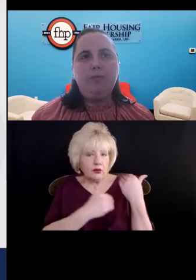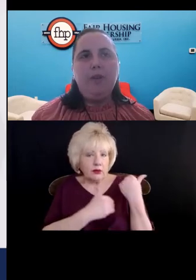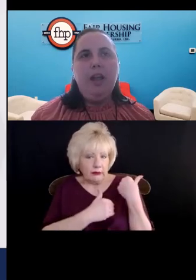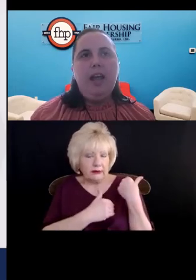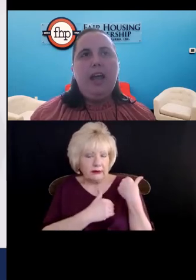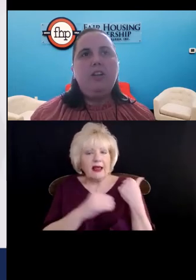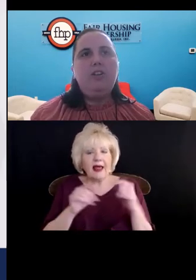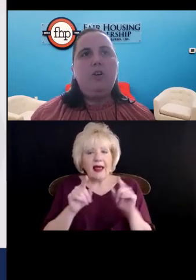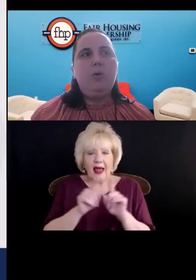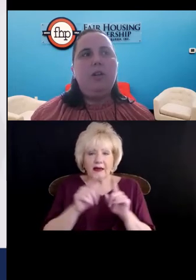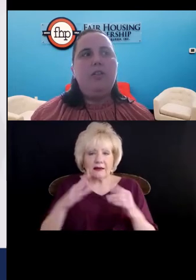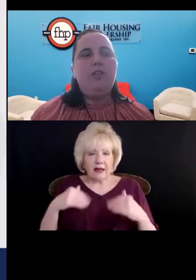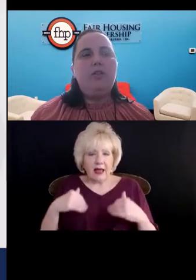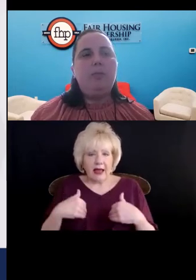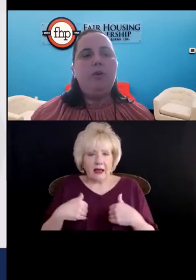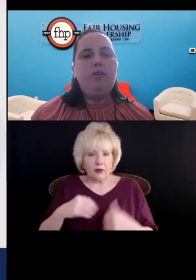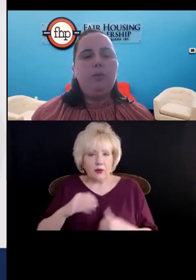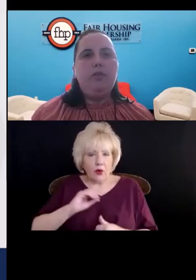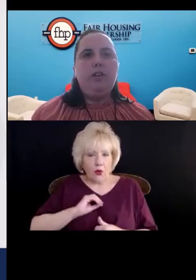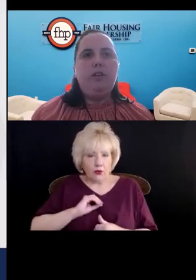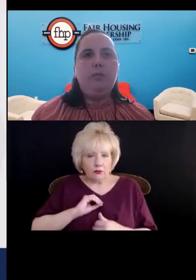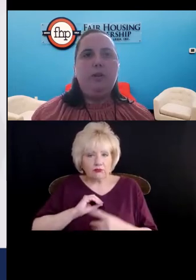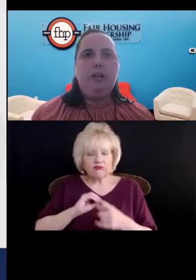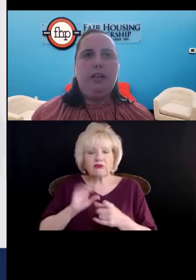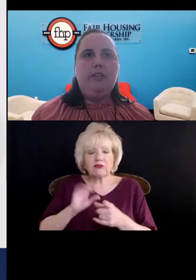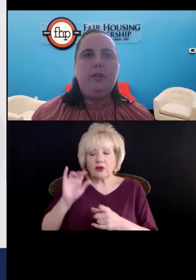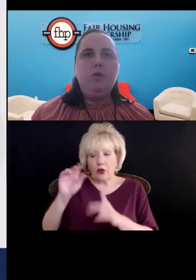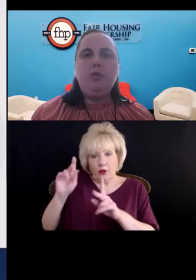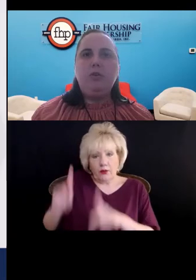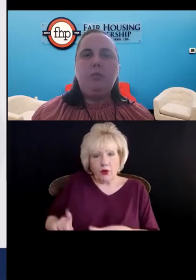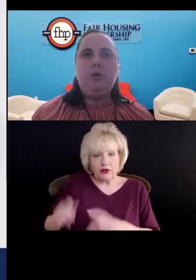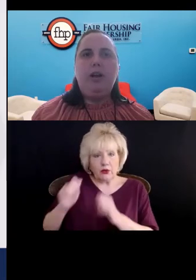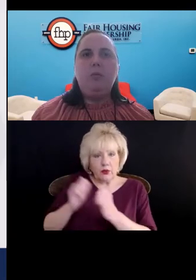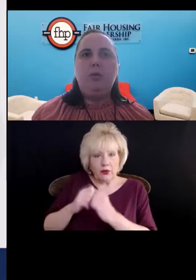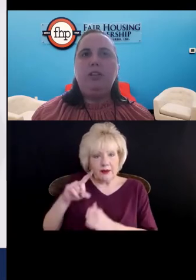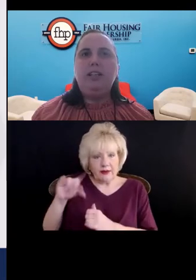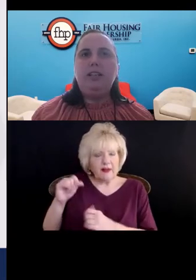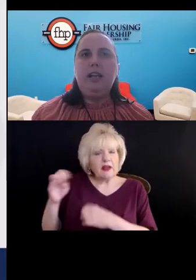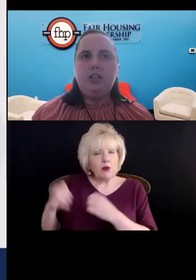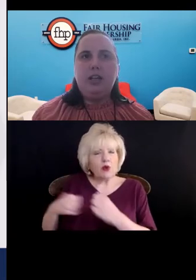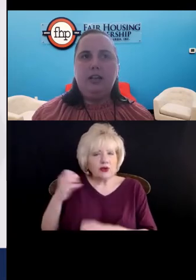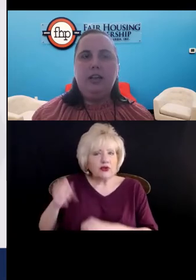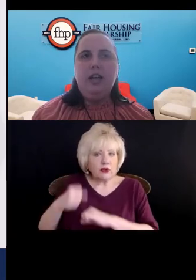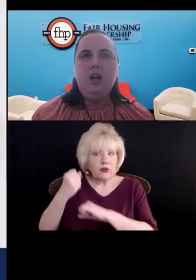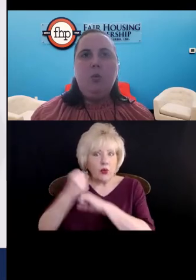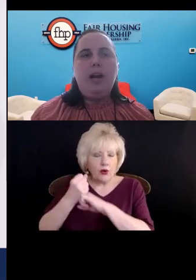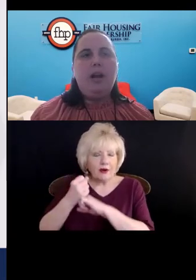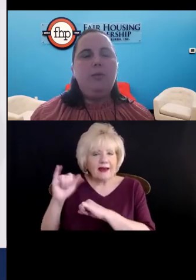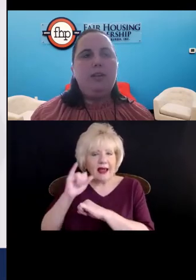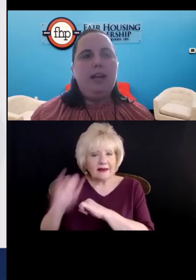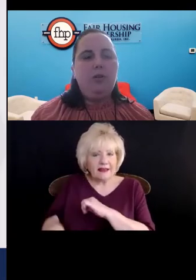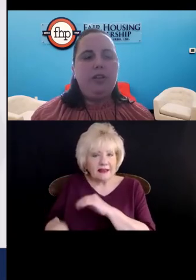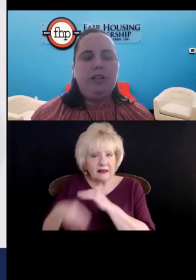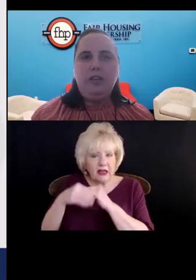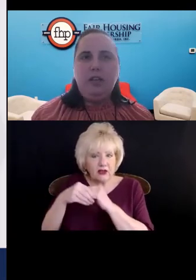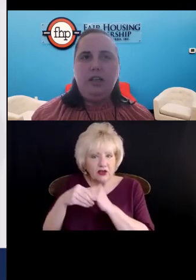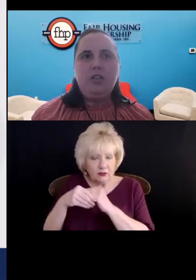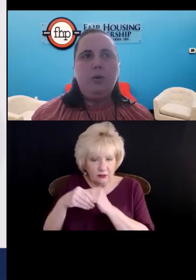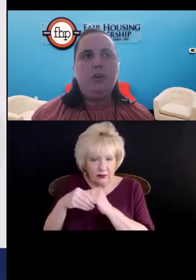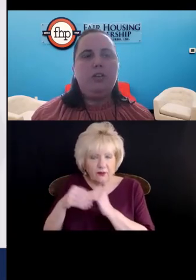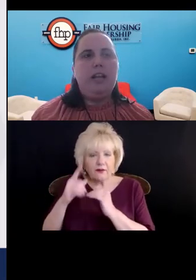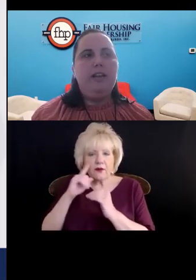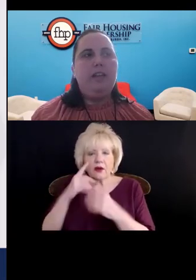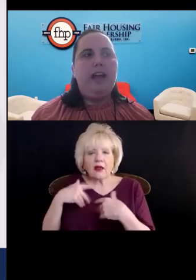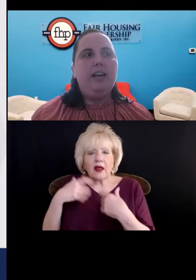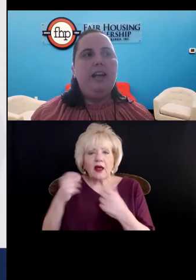owner. And so the person with the disability, the emotional support animal is an extension. When it comes to health and safety,